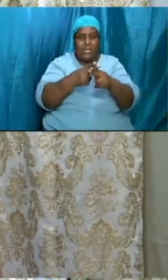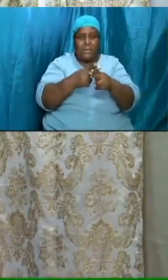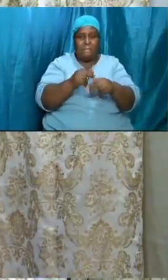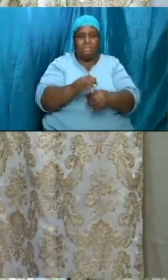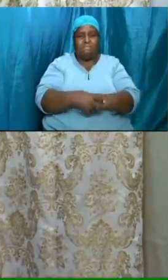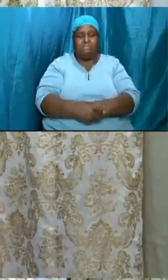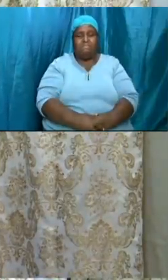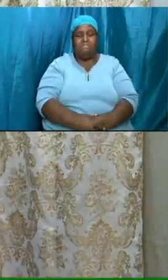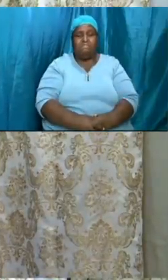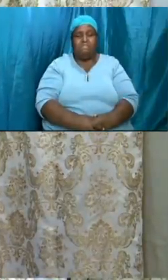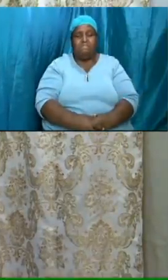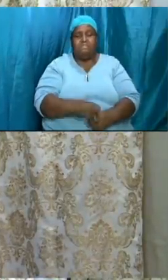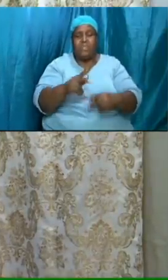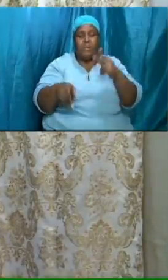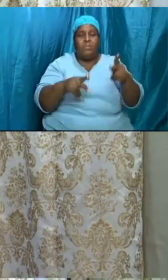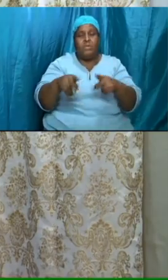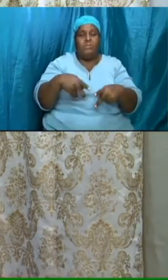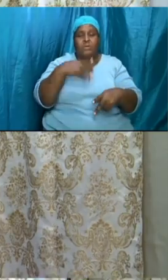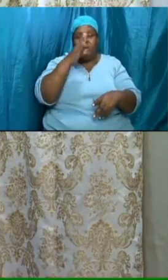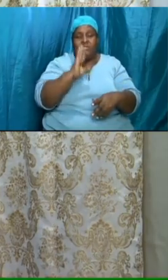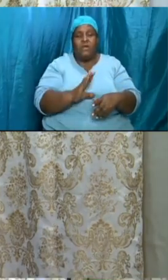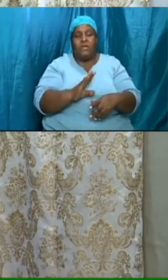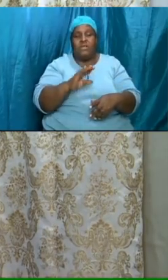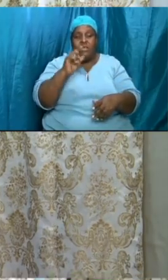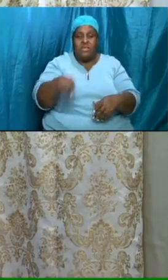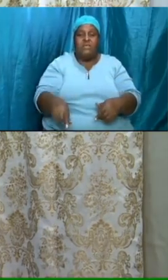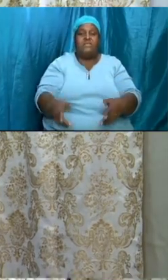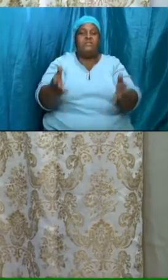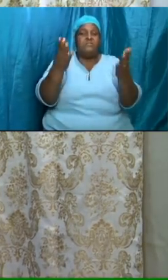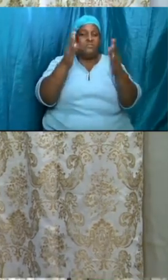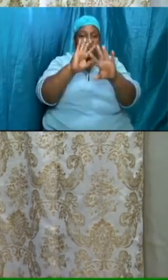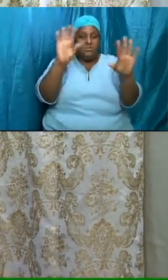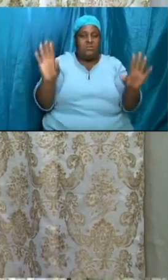sins of god this coming sunday